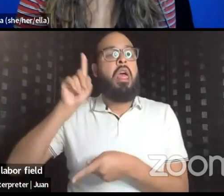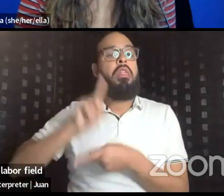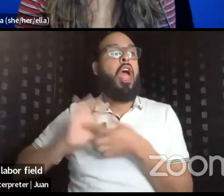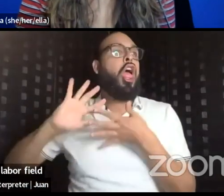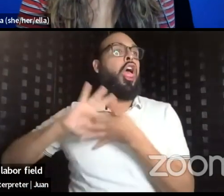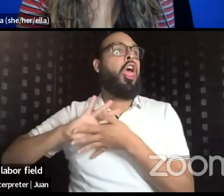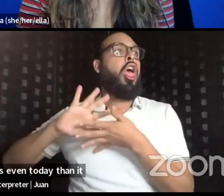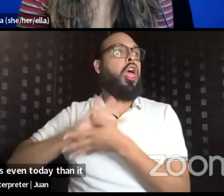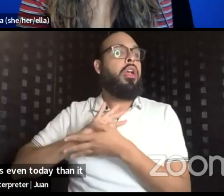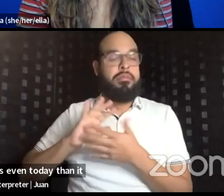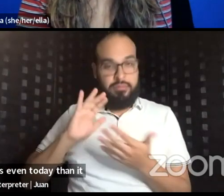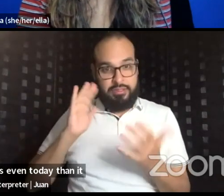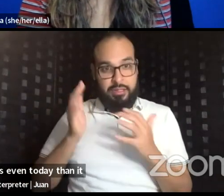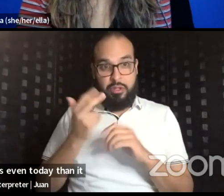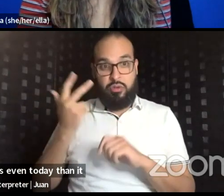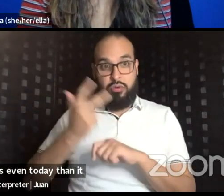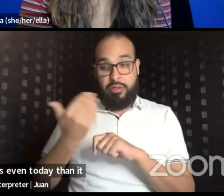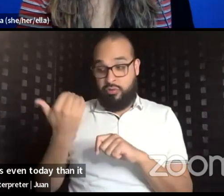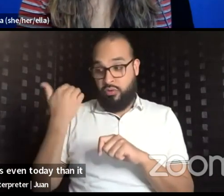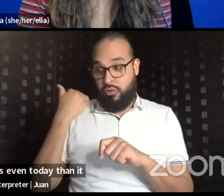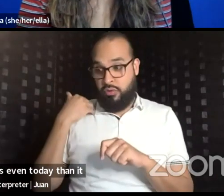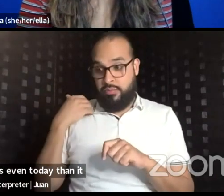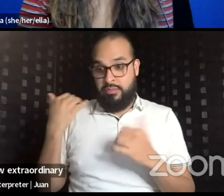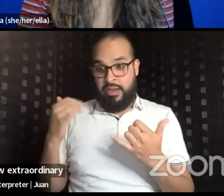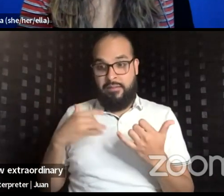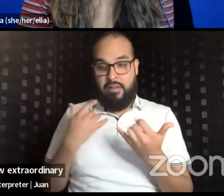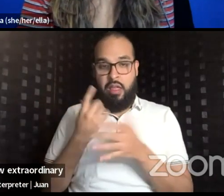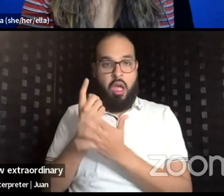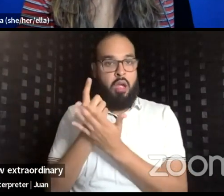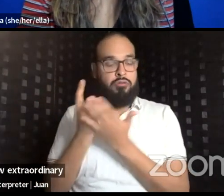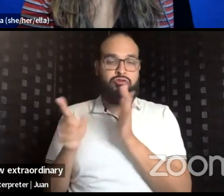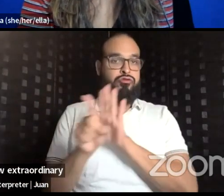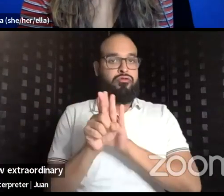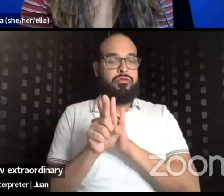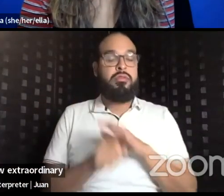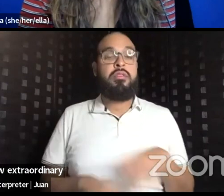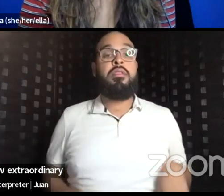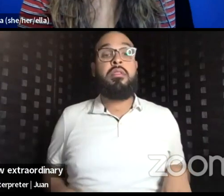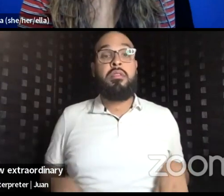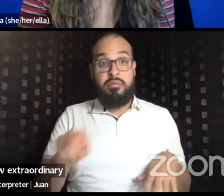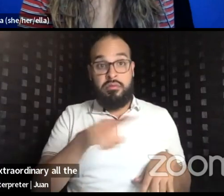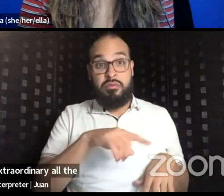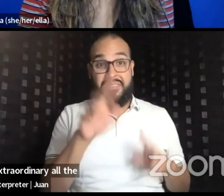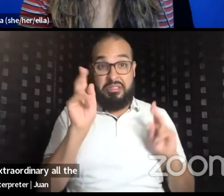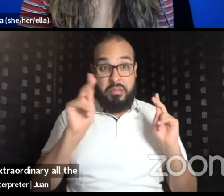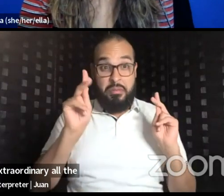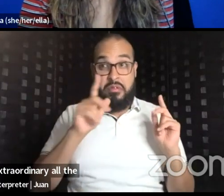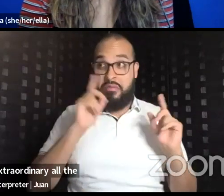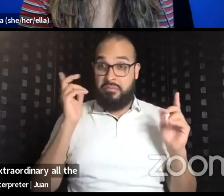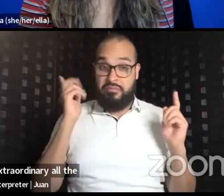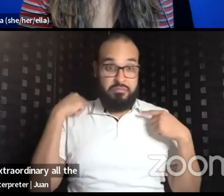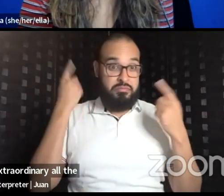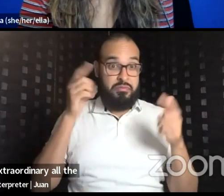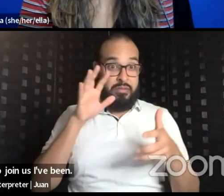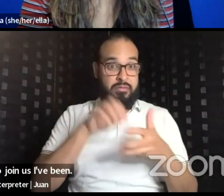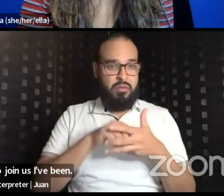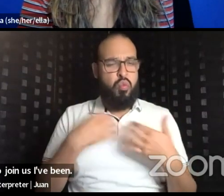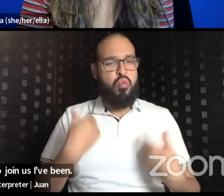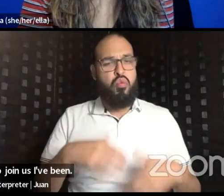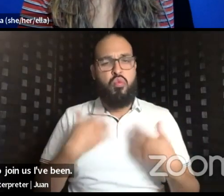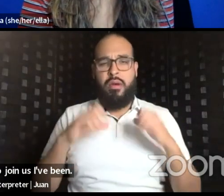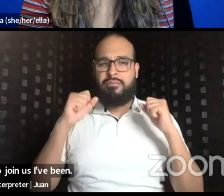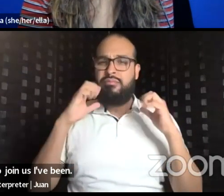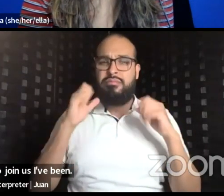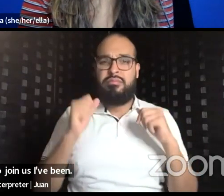and how extraordinary all the people who have been able to join us have been. And how many great